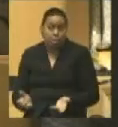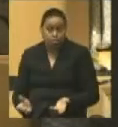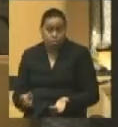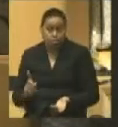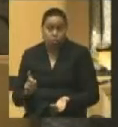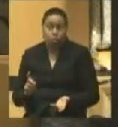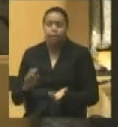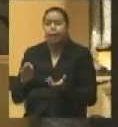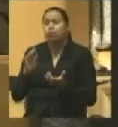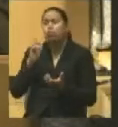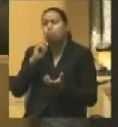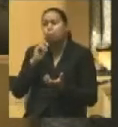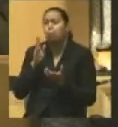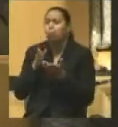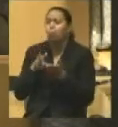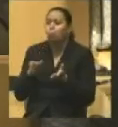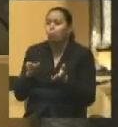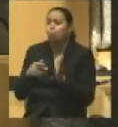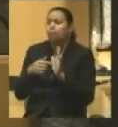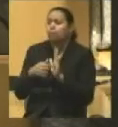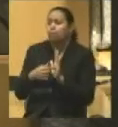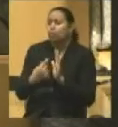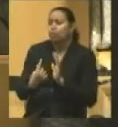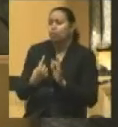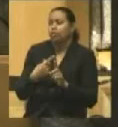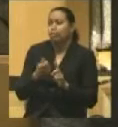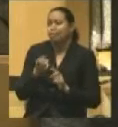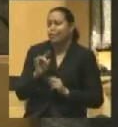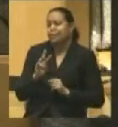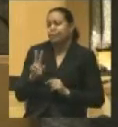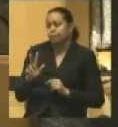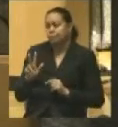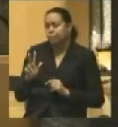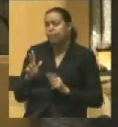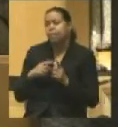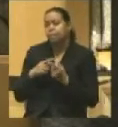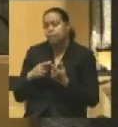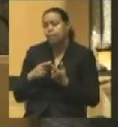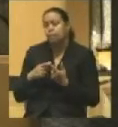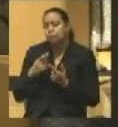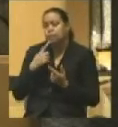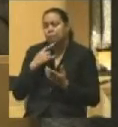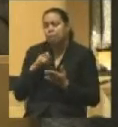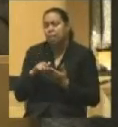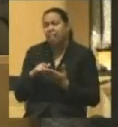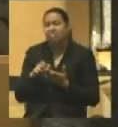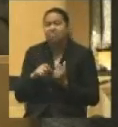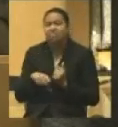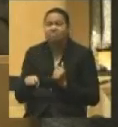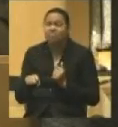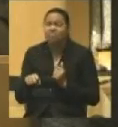as a sort of rule of thumb an example from 1863, we can say it's been exaggerated